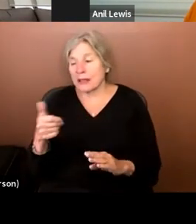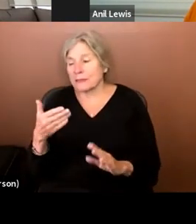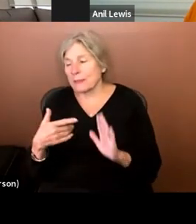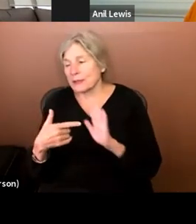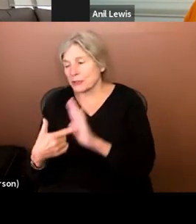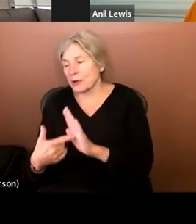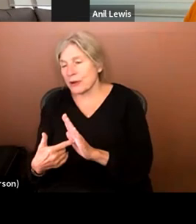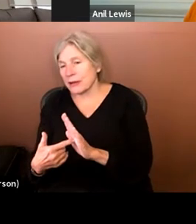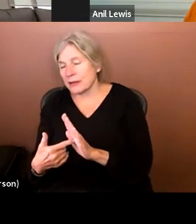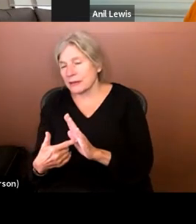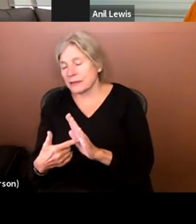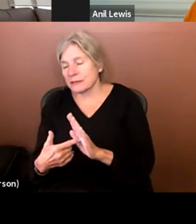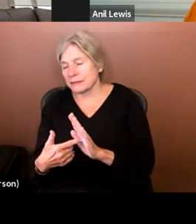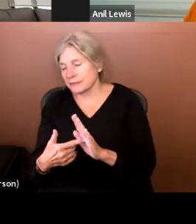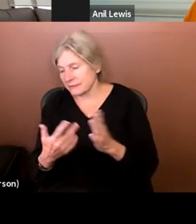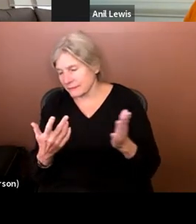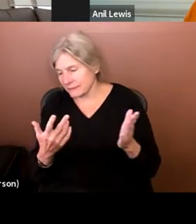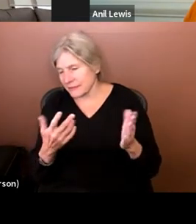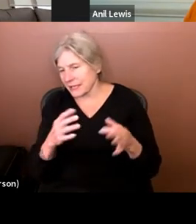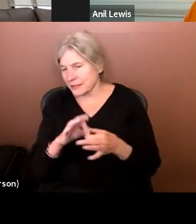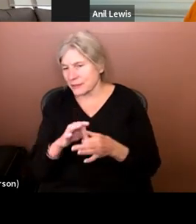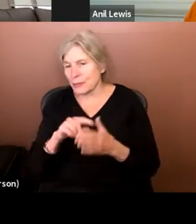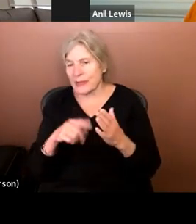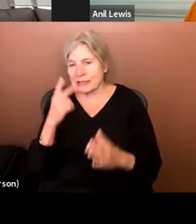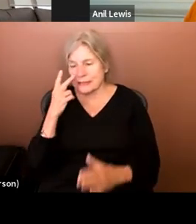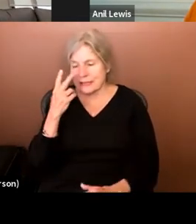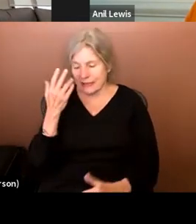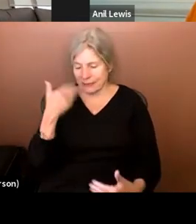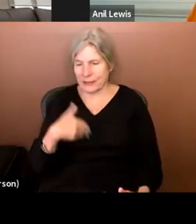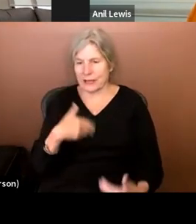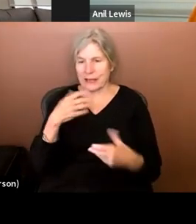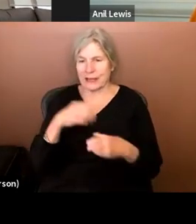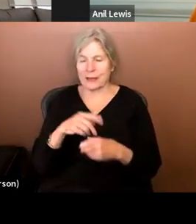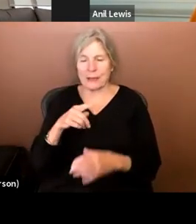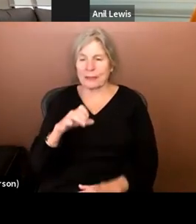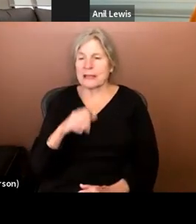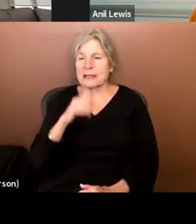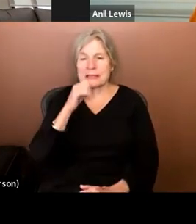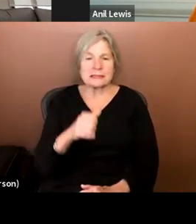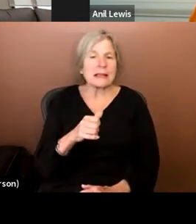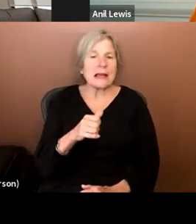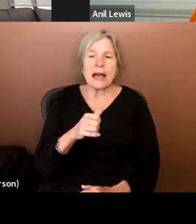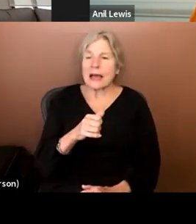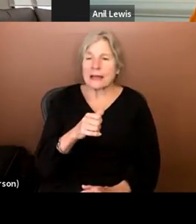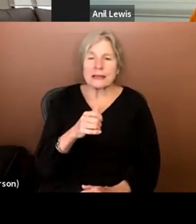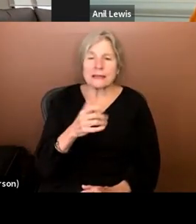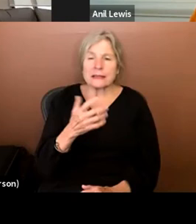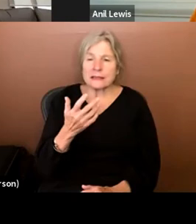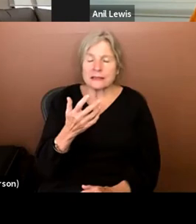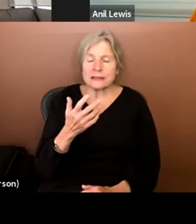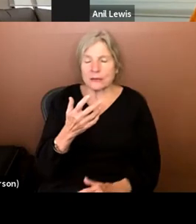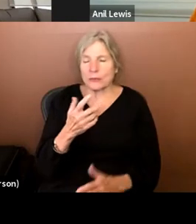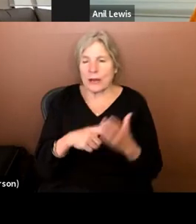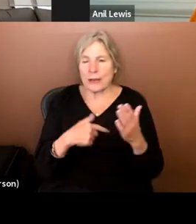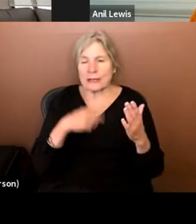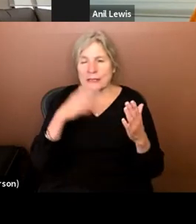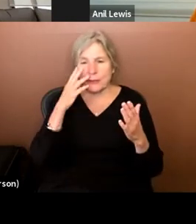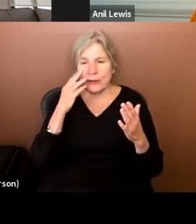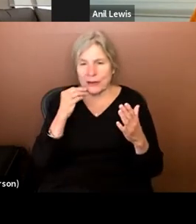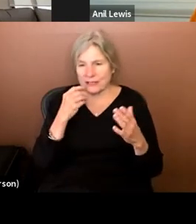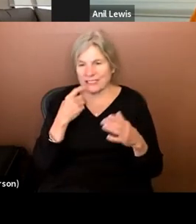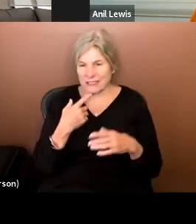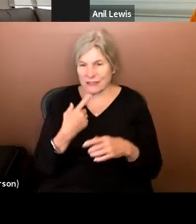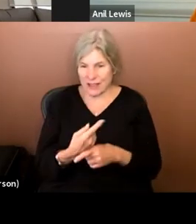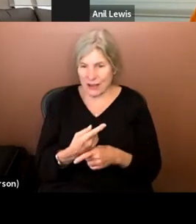in terms of what they see of me in public is not the narrative that I'm experiencing. Right. When we